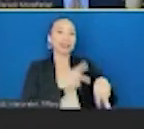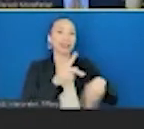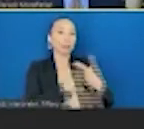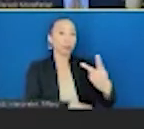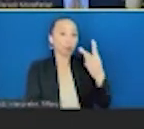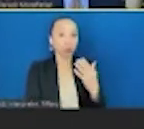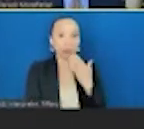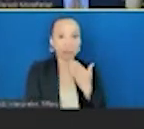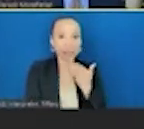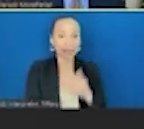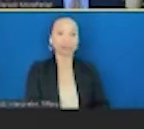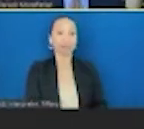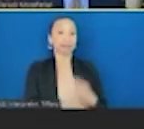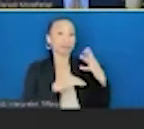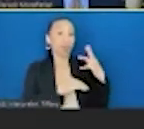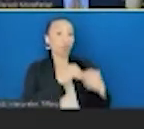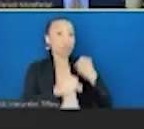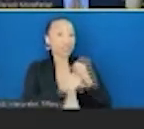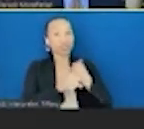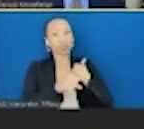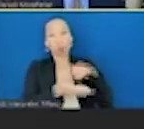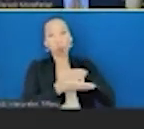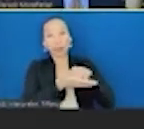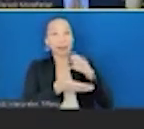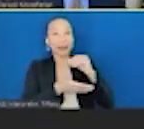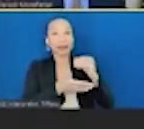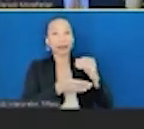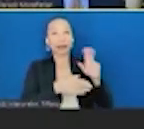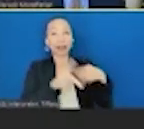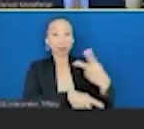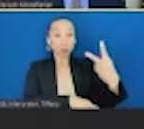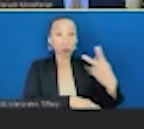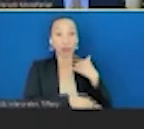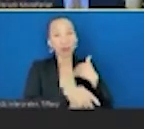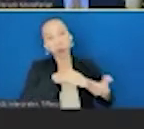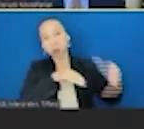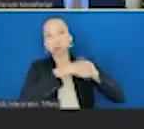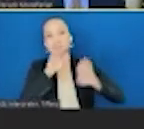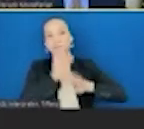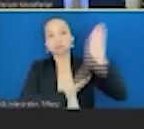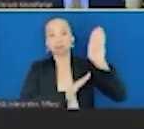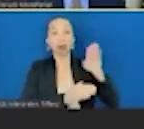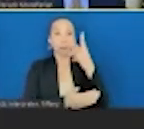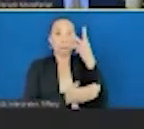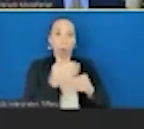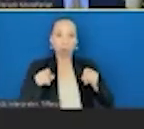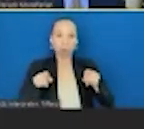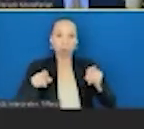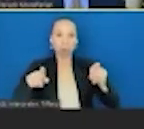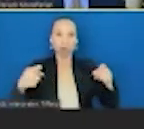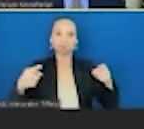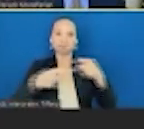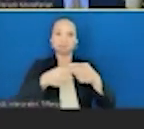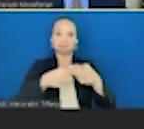we've had skyrocketing rates of obesity and type 2 diabetes. And these two pandemics are interlinks. If we didn't have the